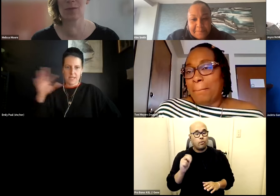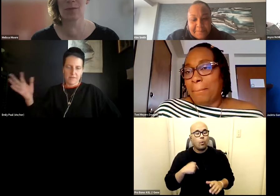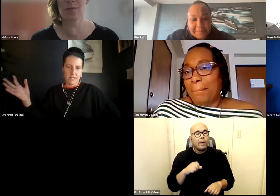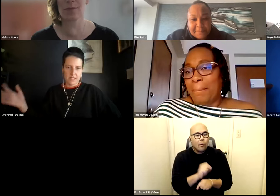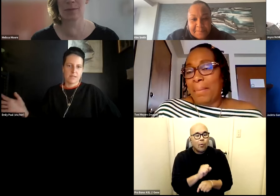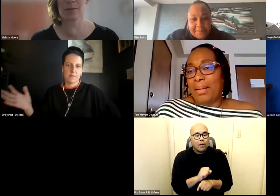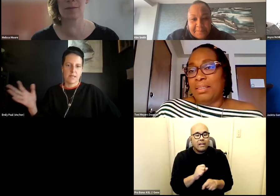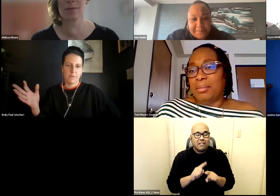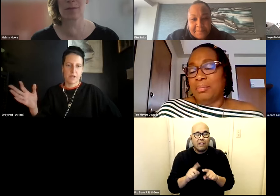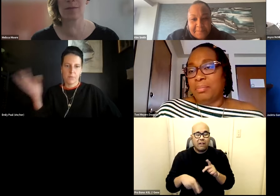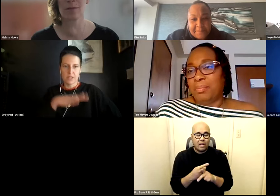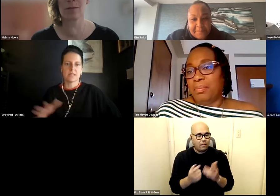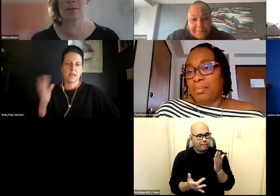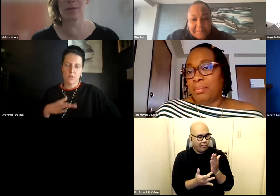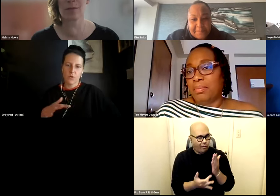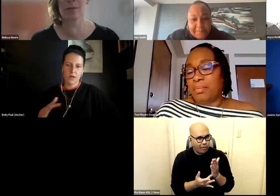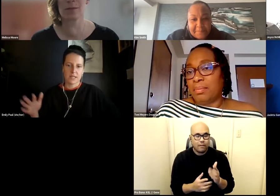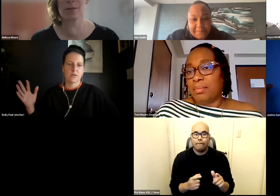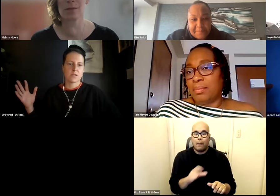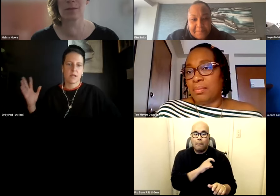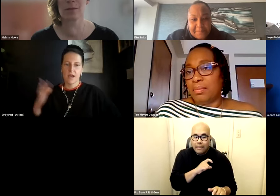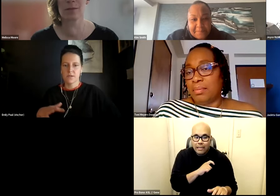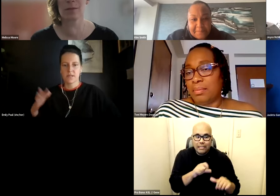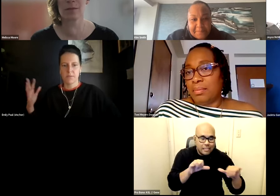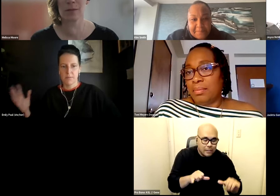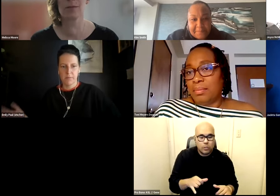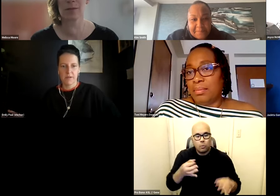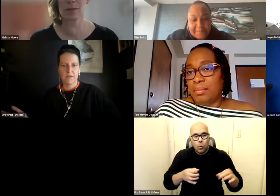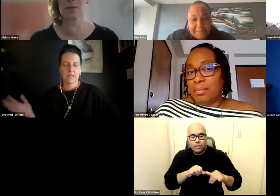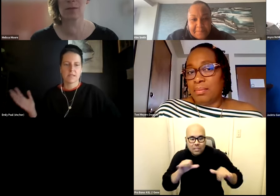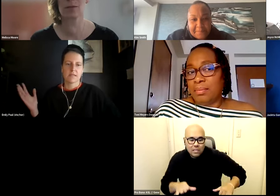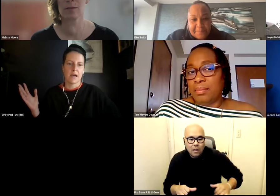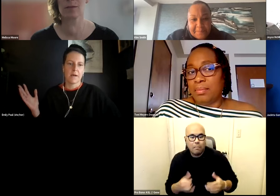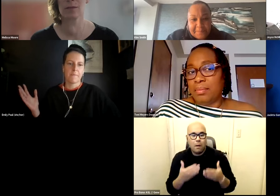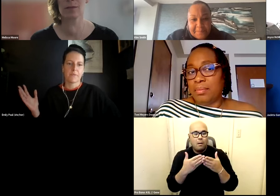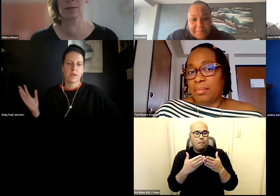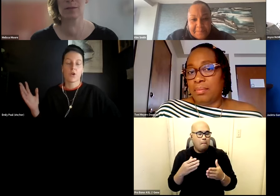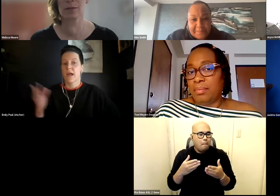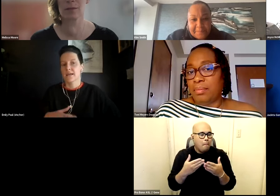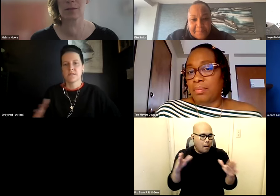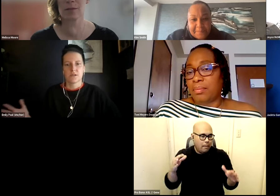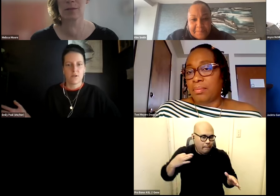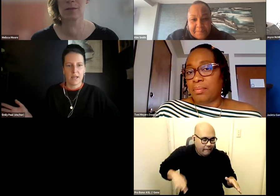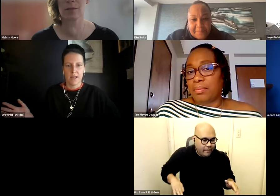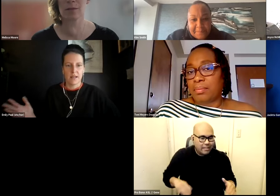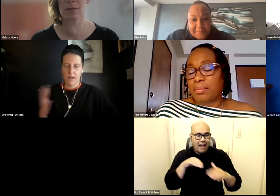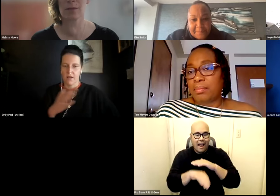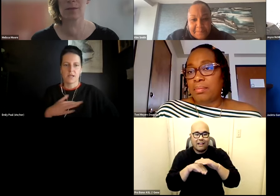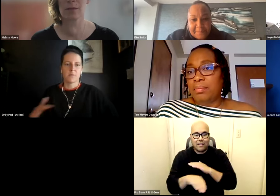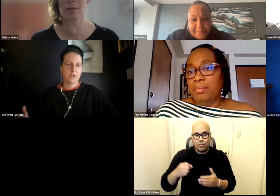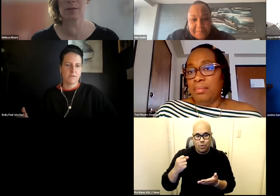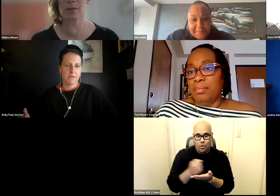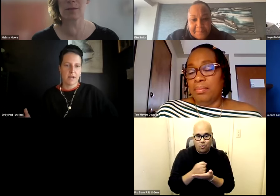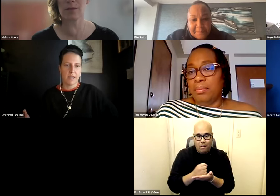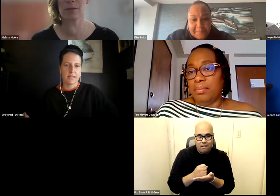many different systems like in policing and in courts and also in housing public benefits um access to credit like